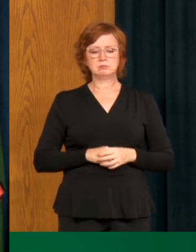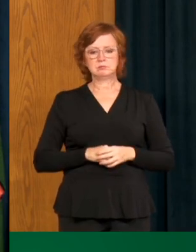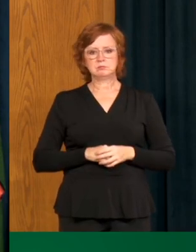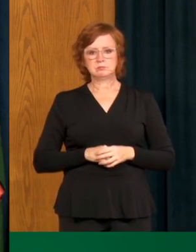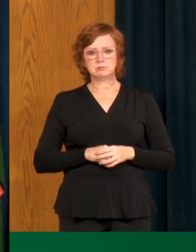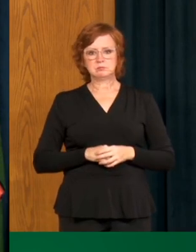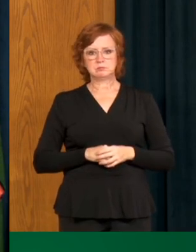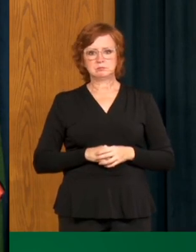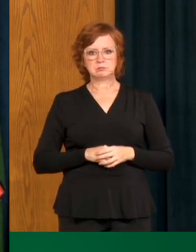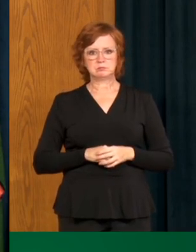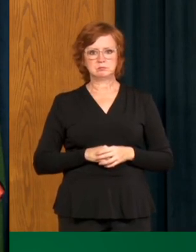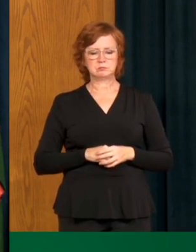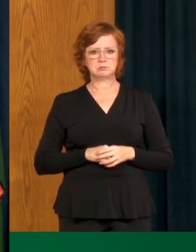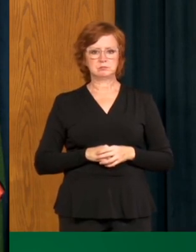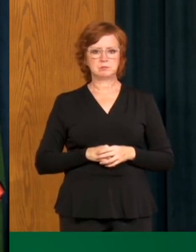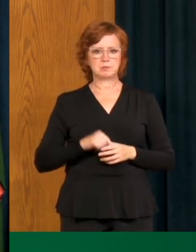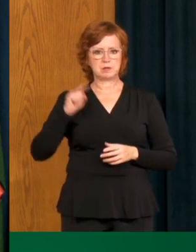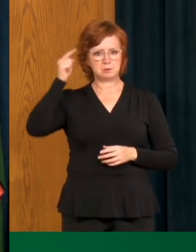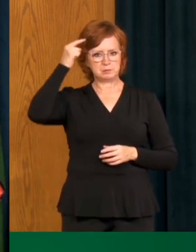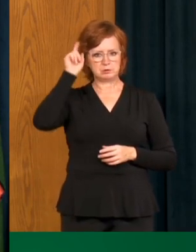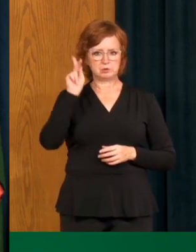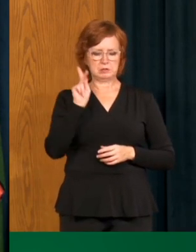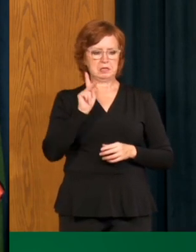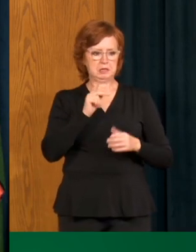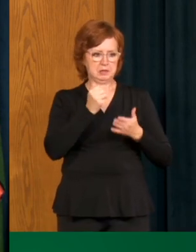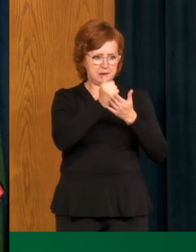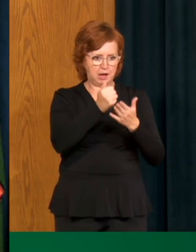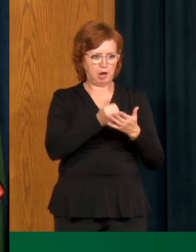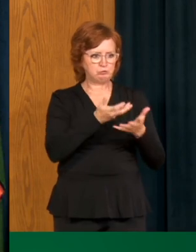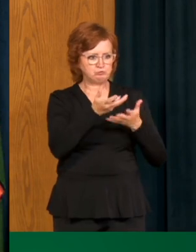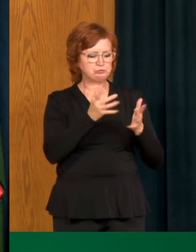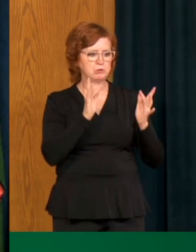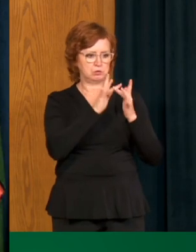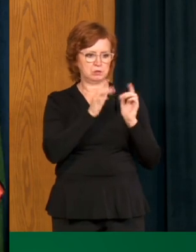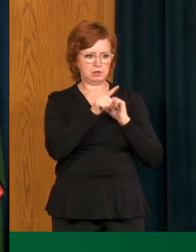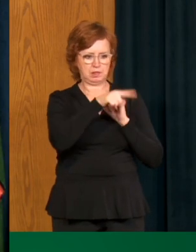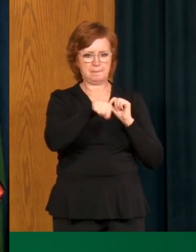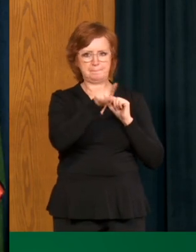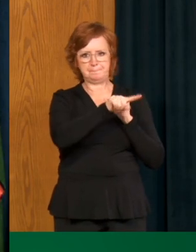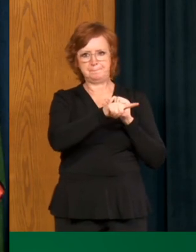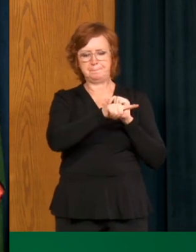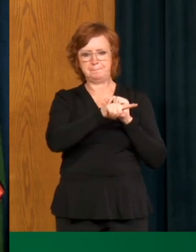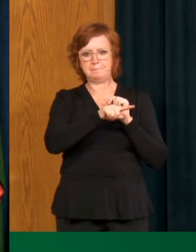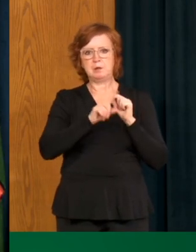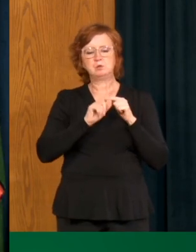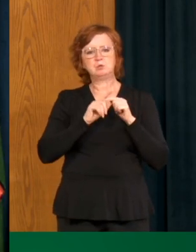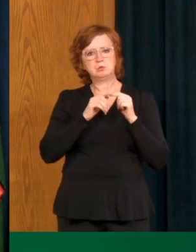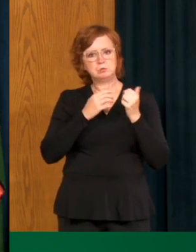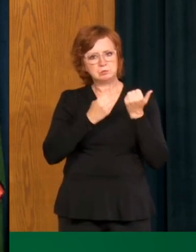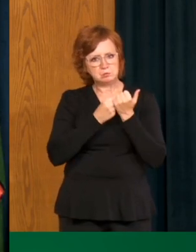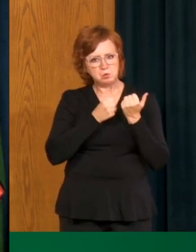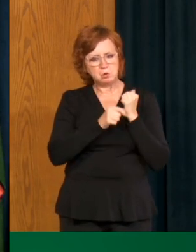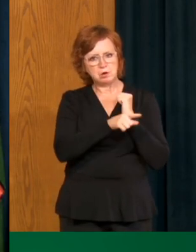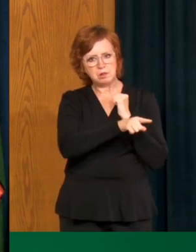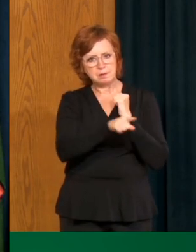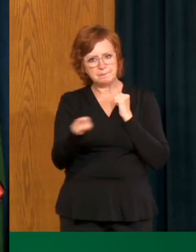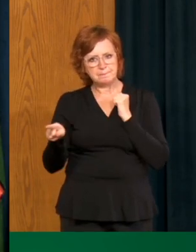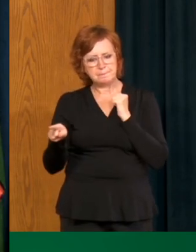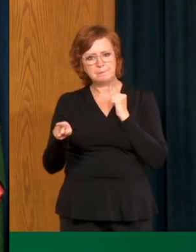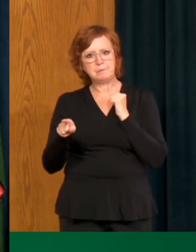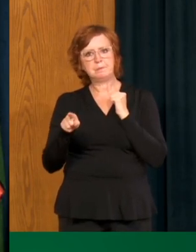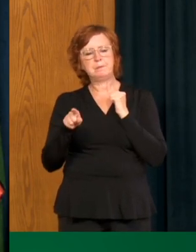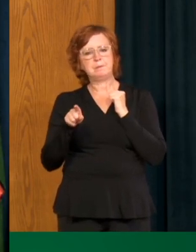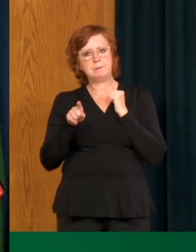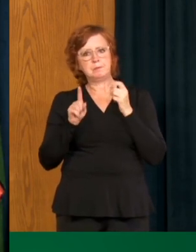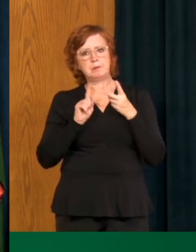from the Minister of Rural and Remote Health so that we can work, uh, closely and work together, uh, with the full support of the, uh, of the communities,